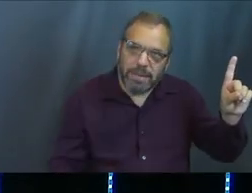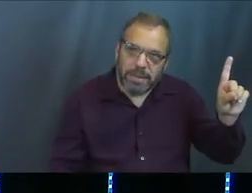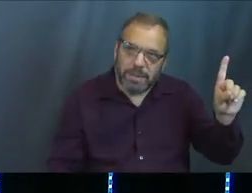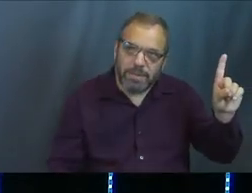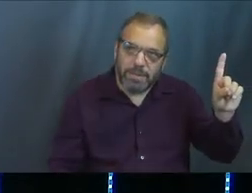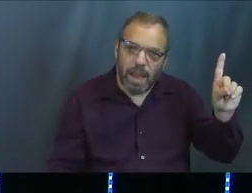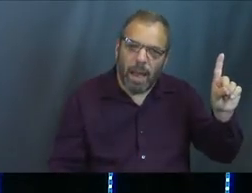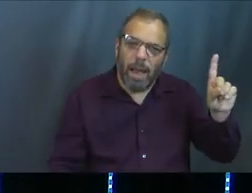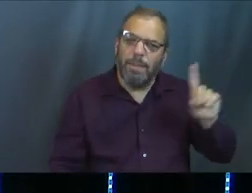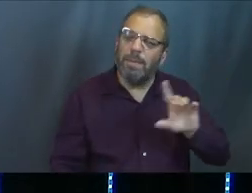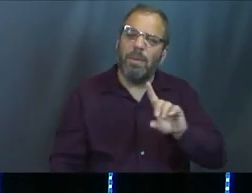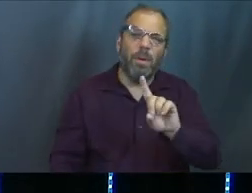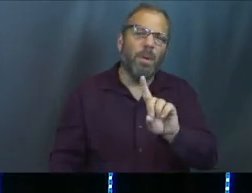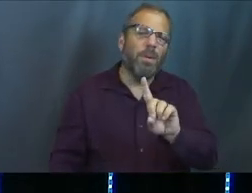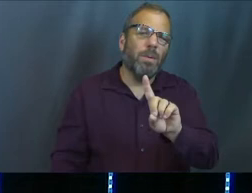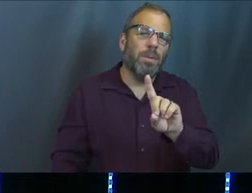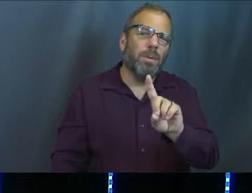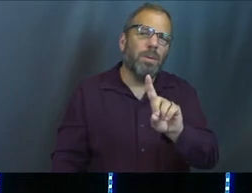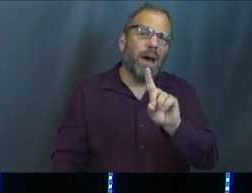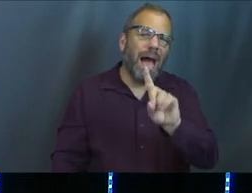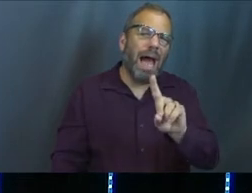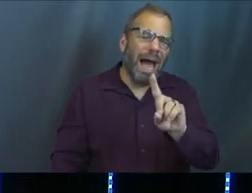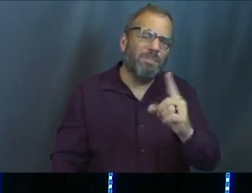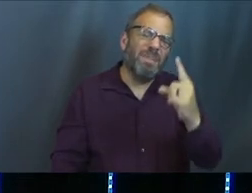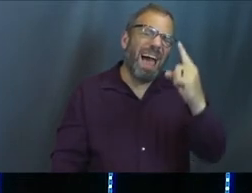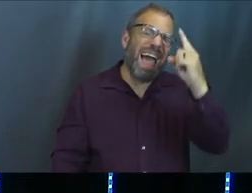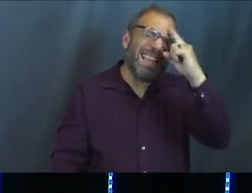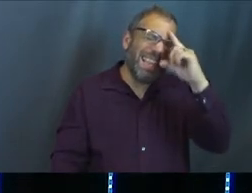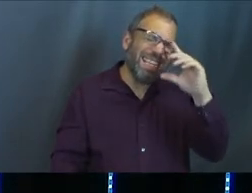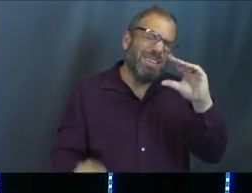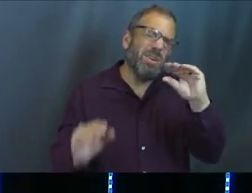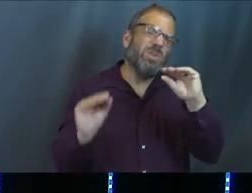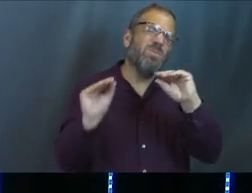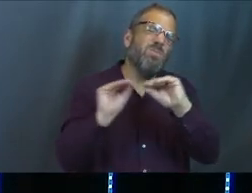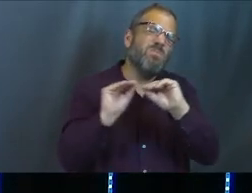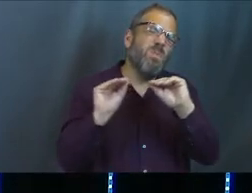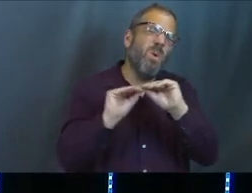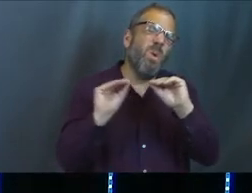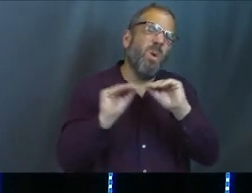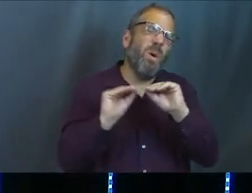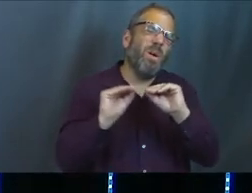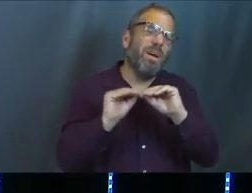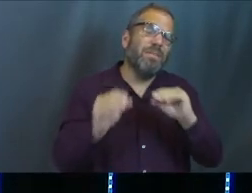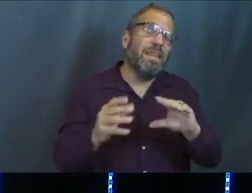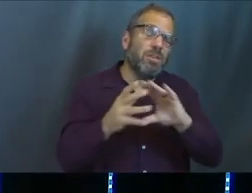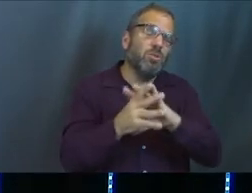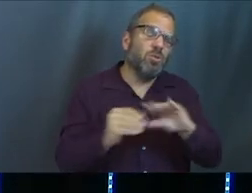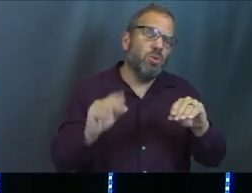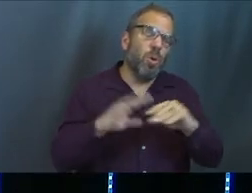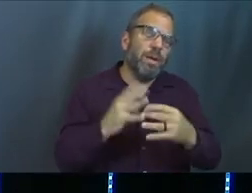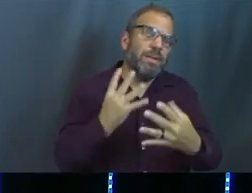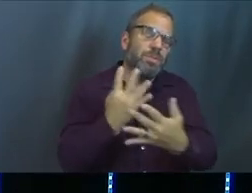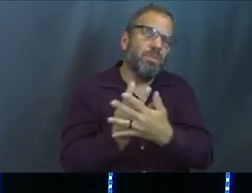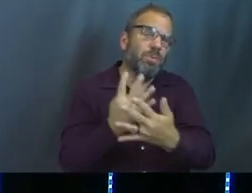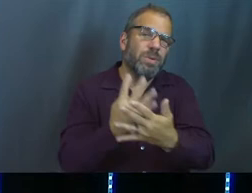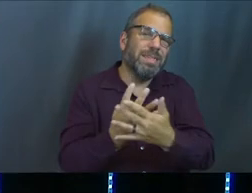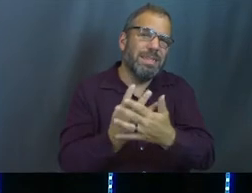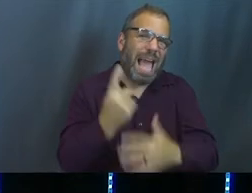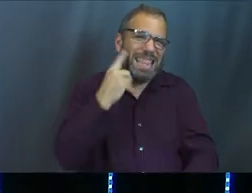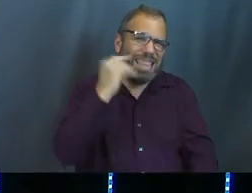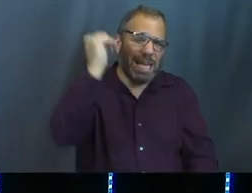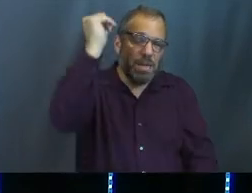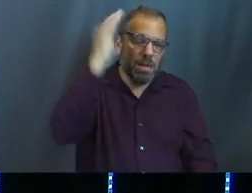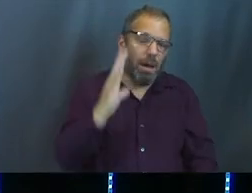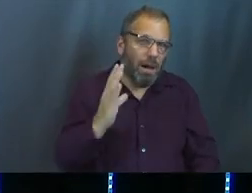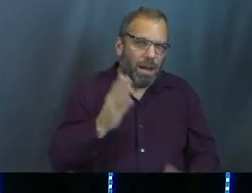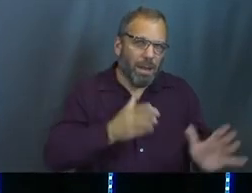But I actually don't think that's the case. I think there's so much more in the midst of this moment, in this season of prison for Joseph. I think God